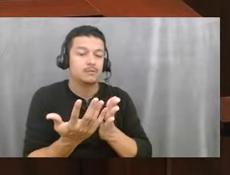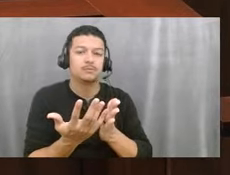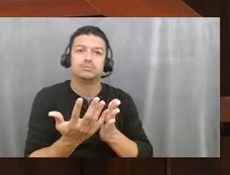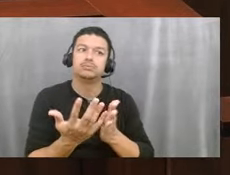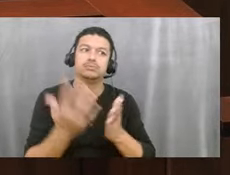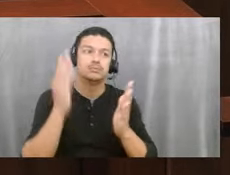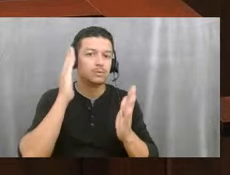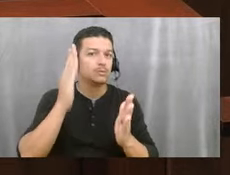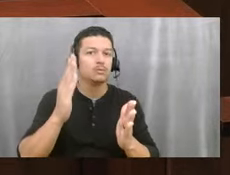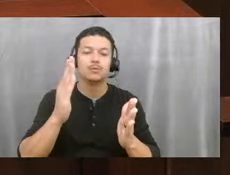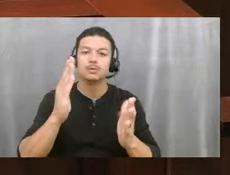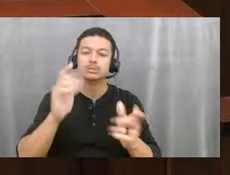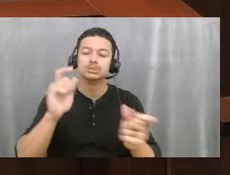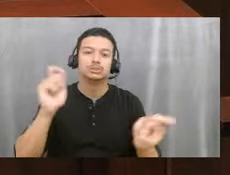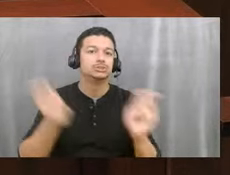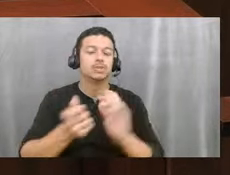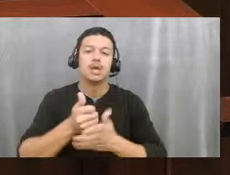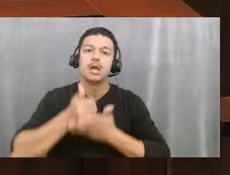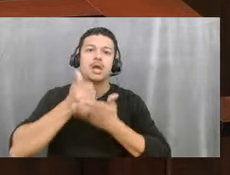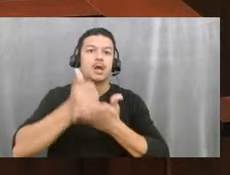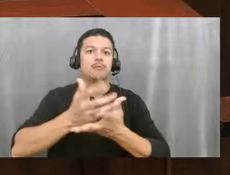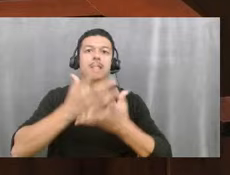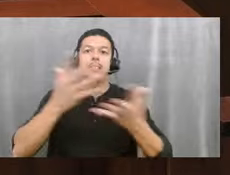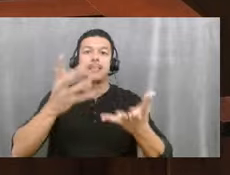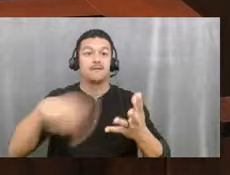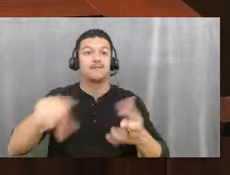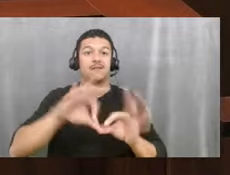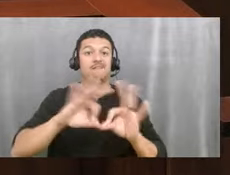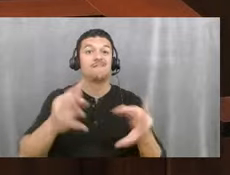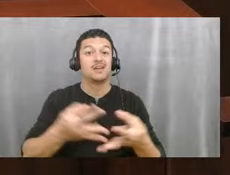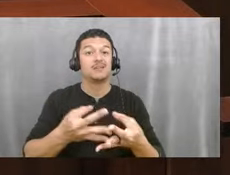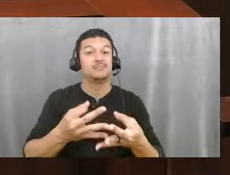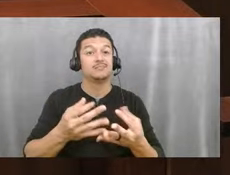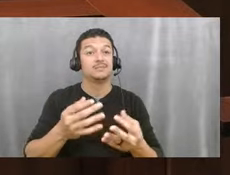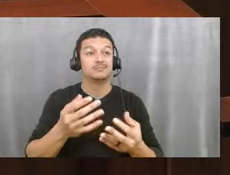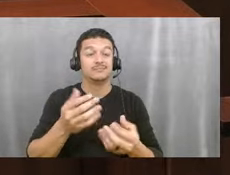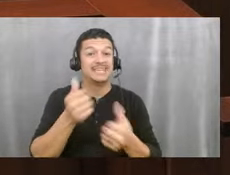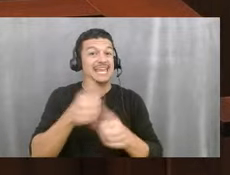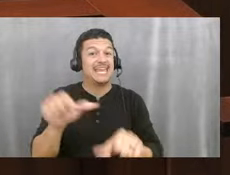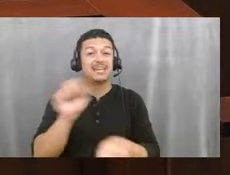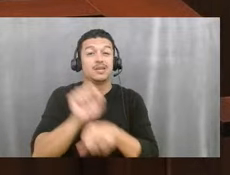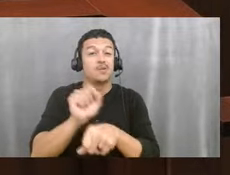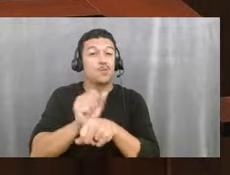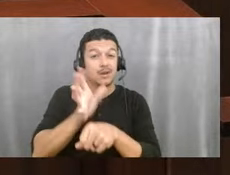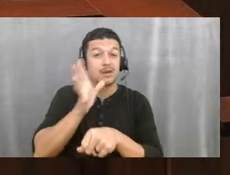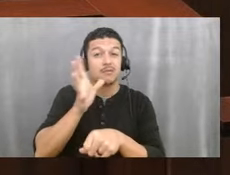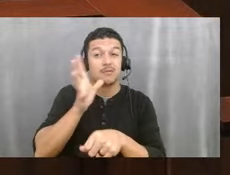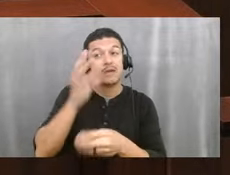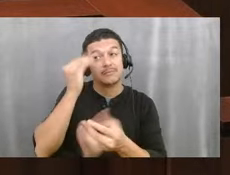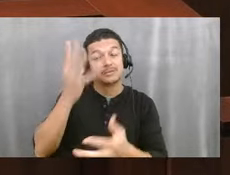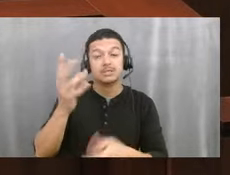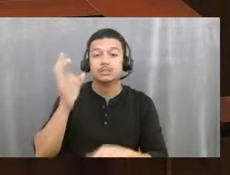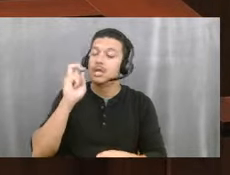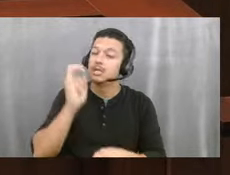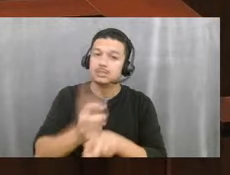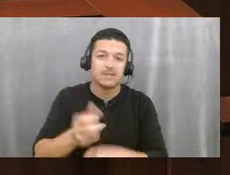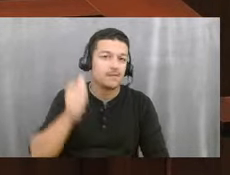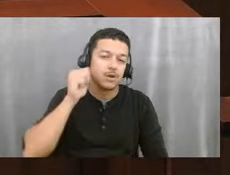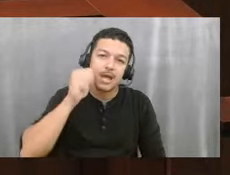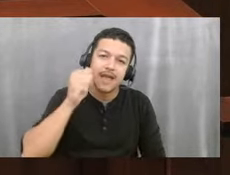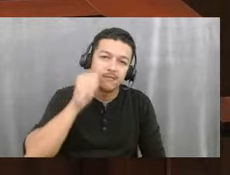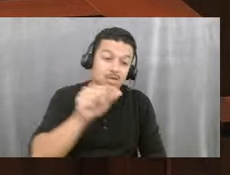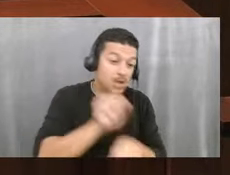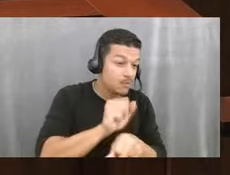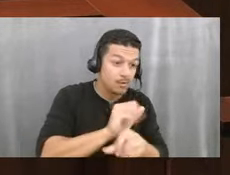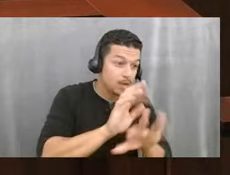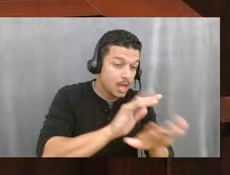our families because, as any working mom can tell you, very difficult to pick up your child at noon every day. So you have to come up with something. And